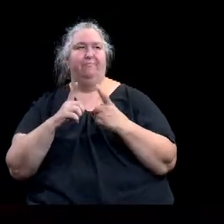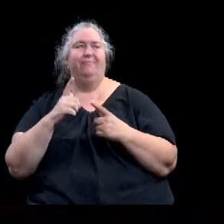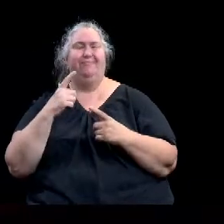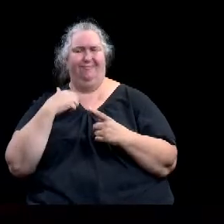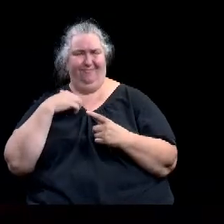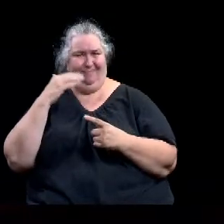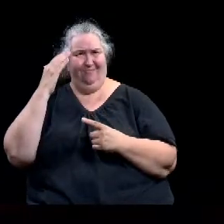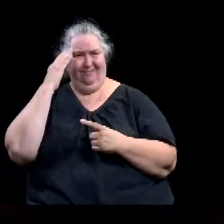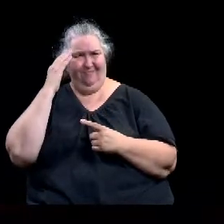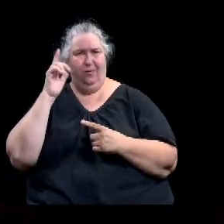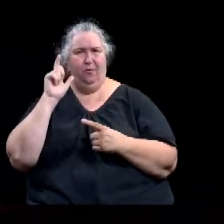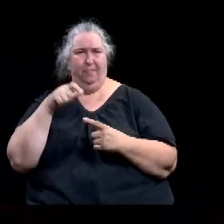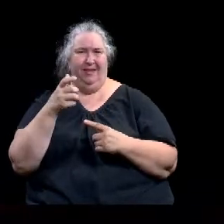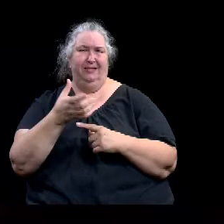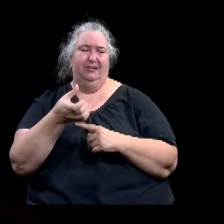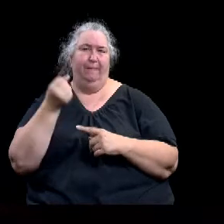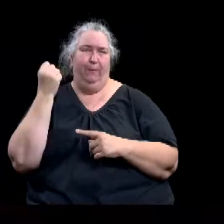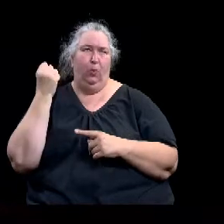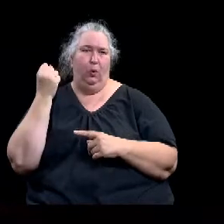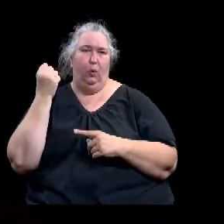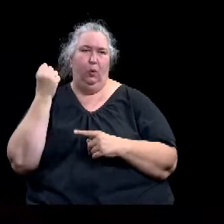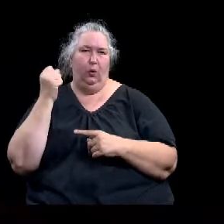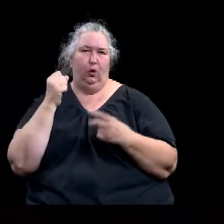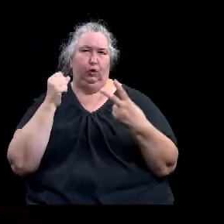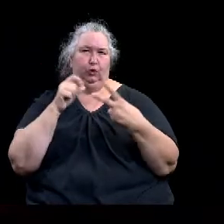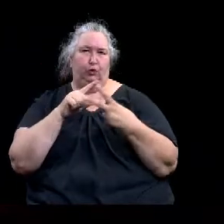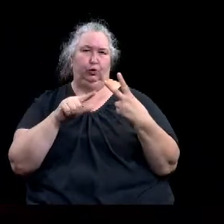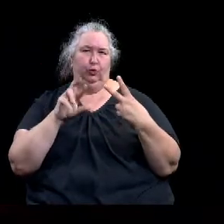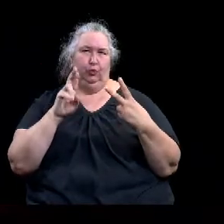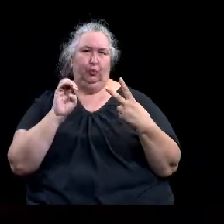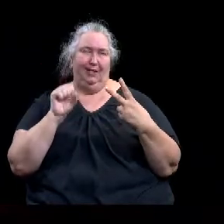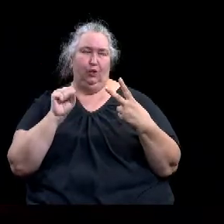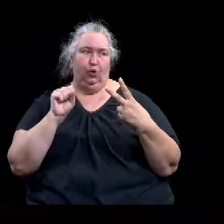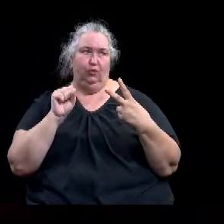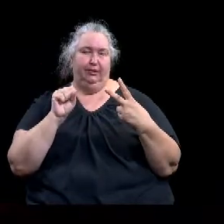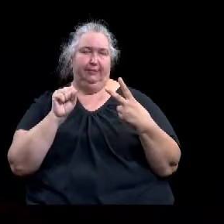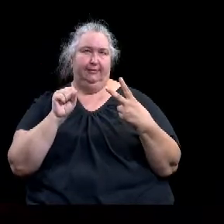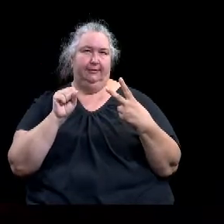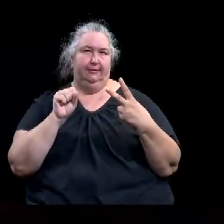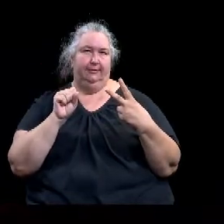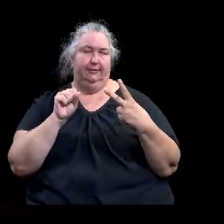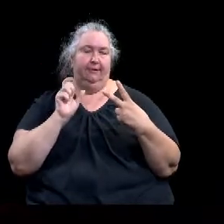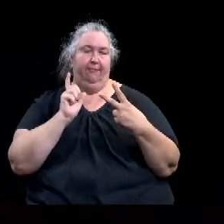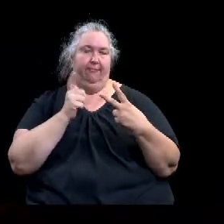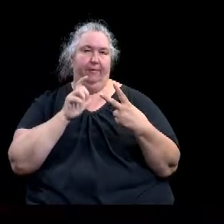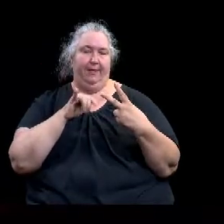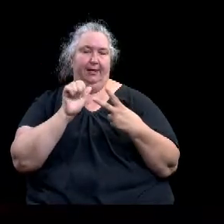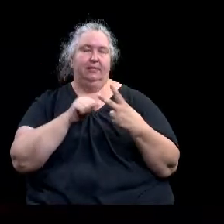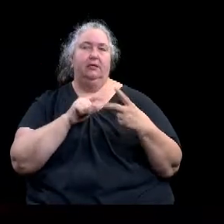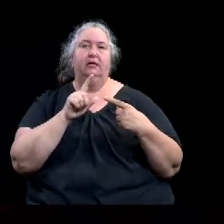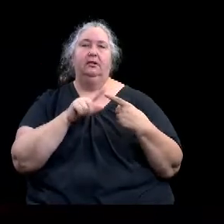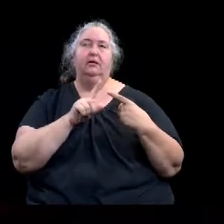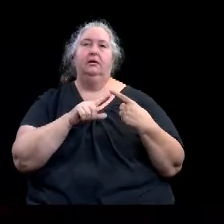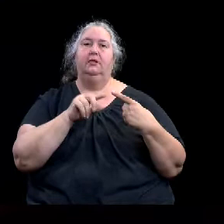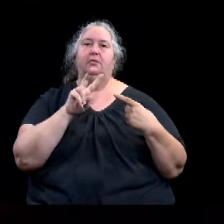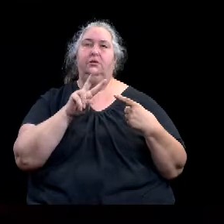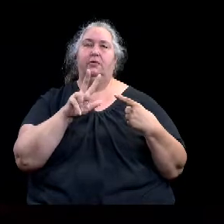Resolution 232 is being pulled because we have a registered speaker for this afternoon and resolution